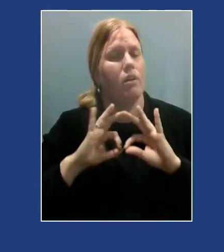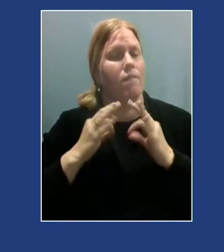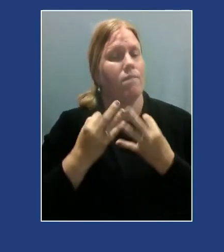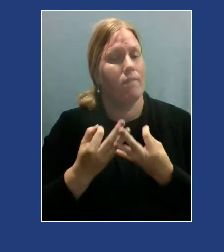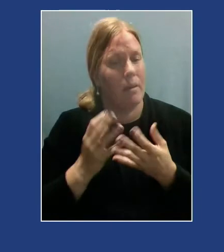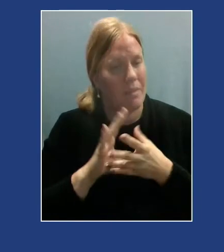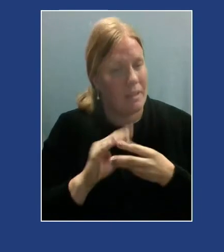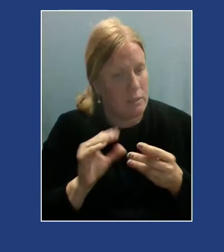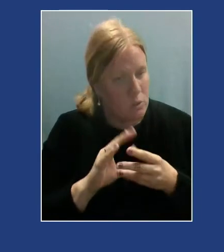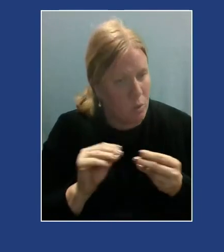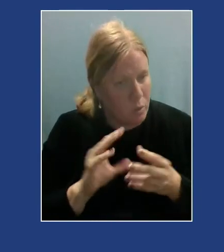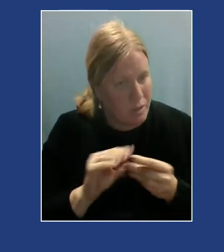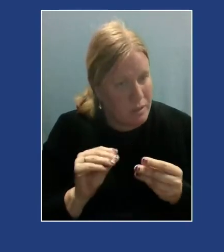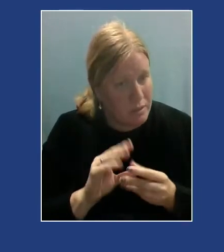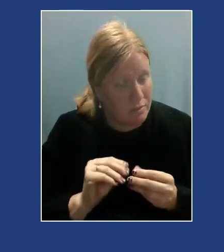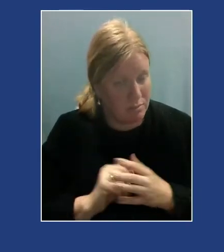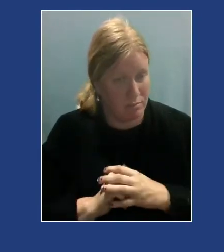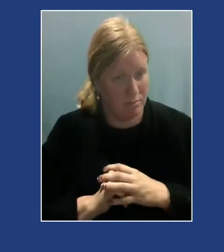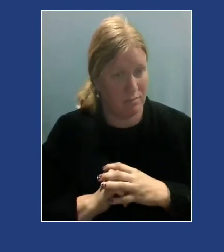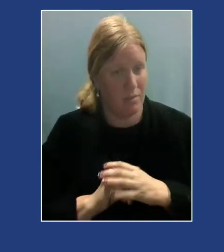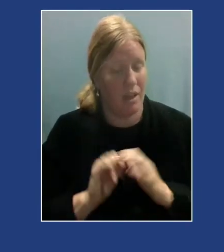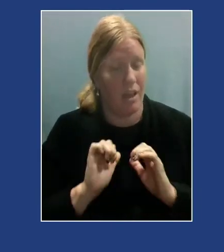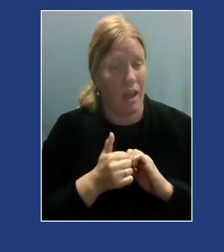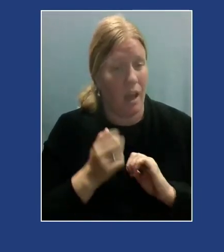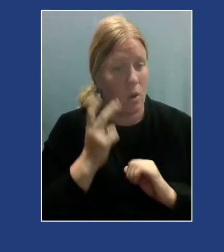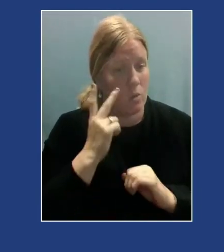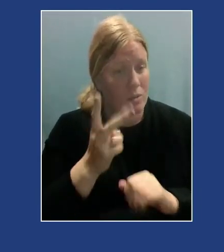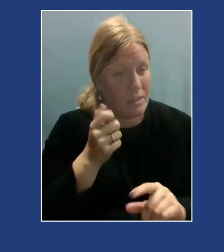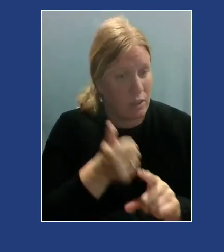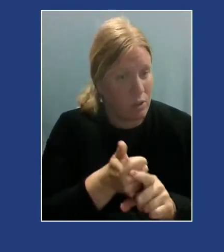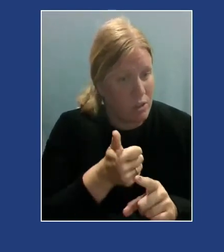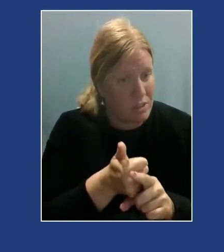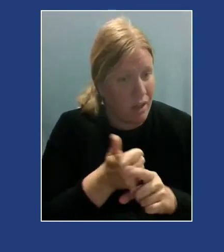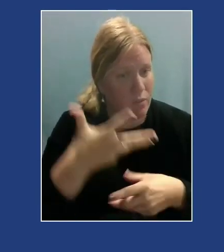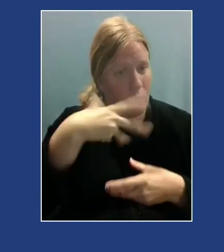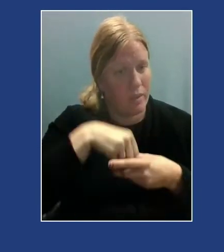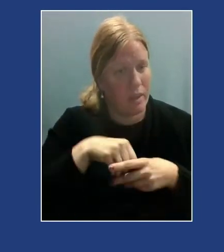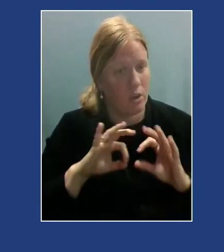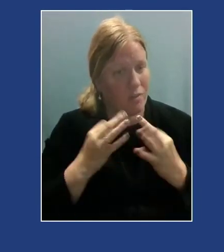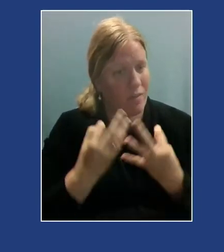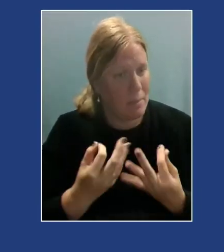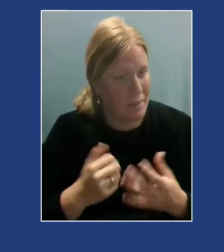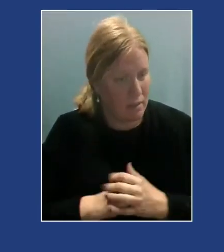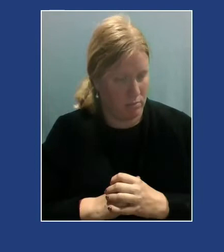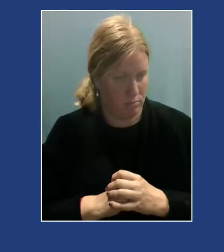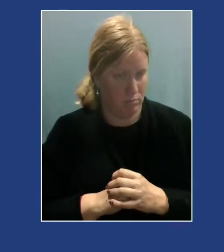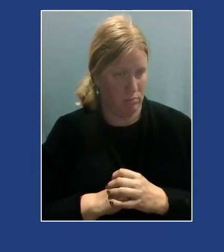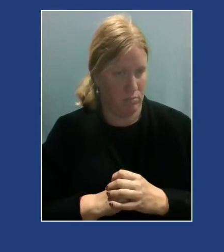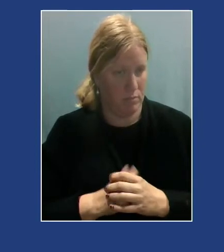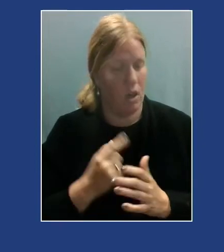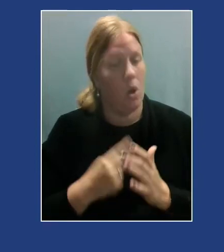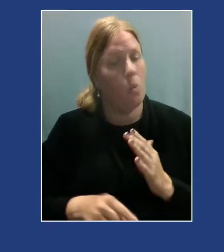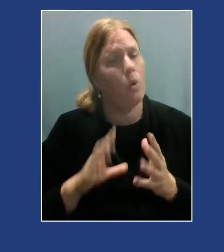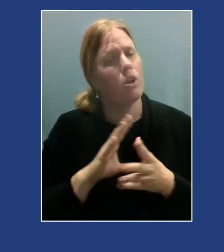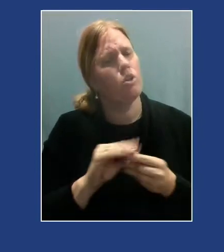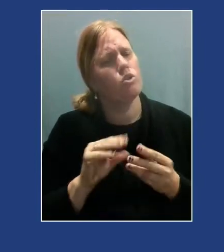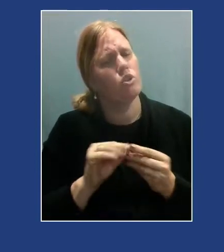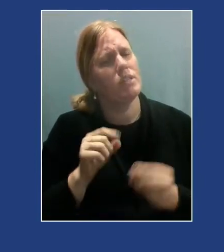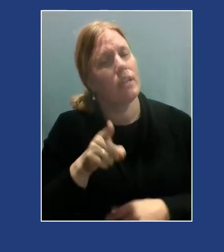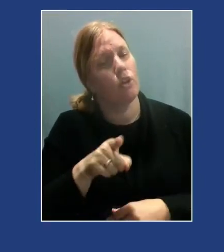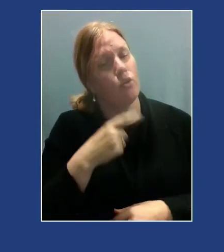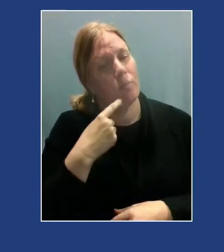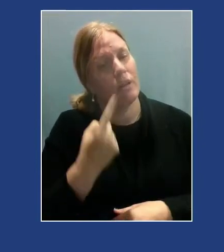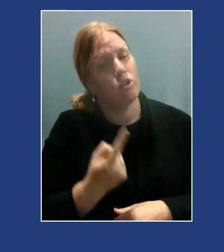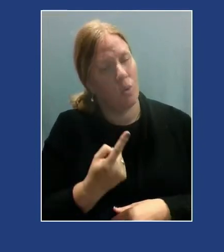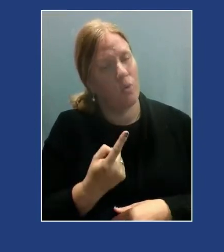relatives that inform how you see yourself and how you see yourself within your family? What are the stories that you've been told that